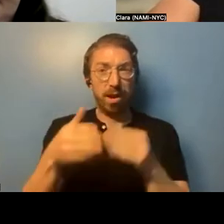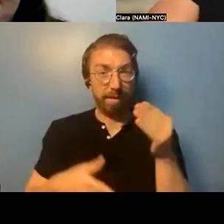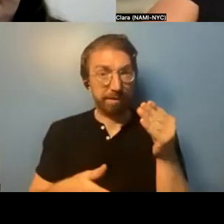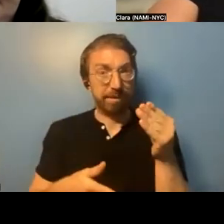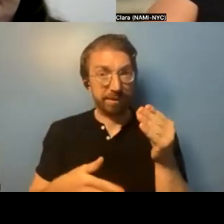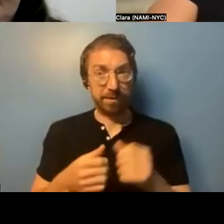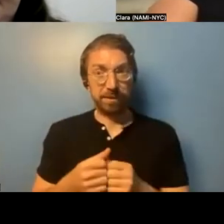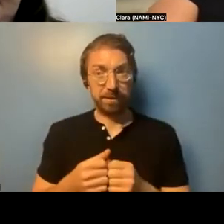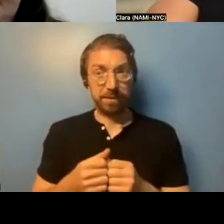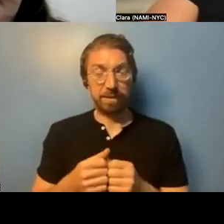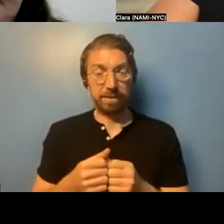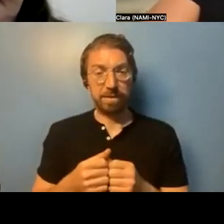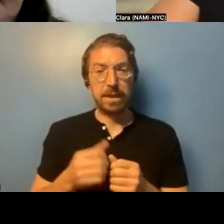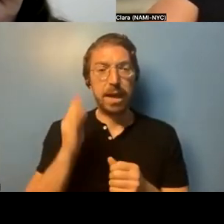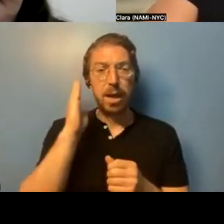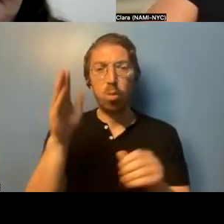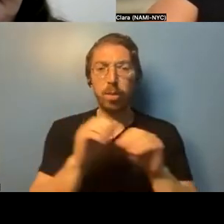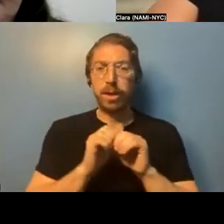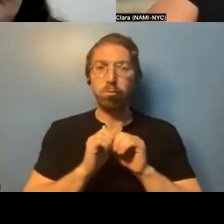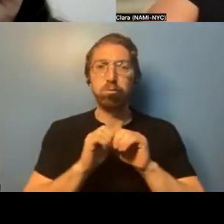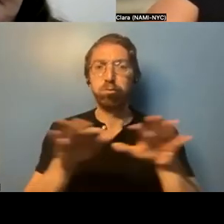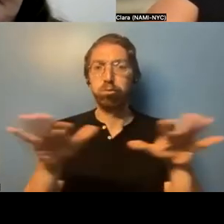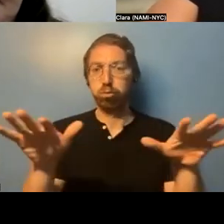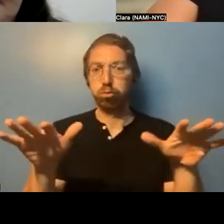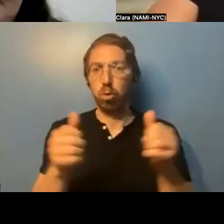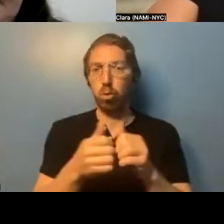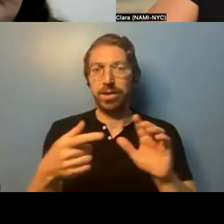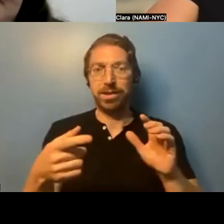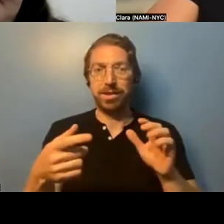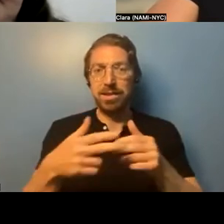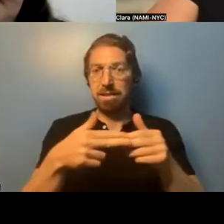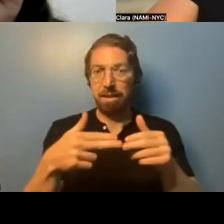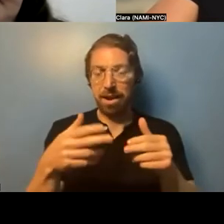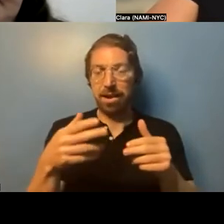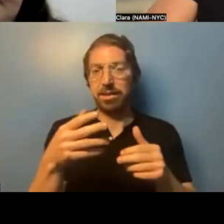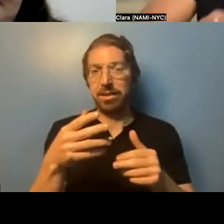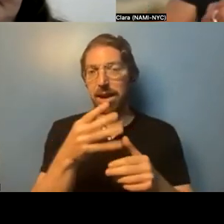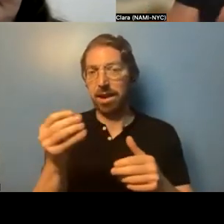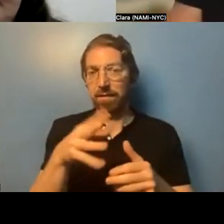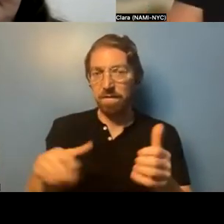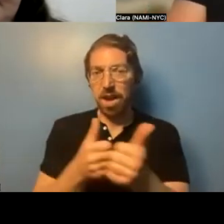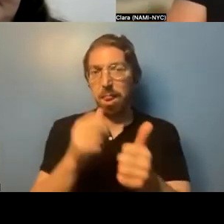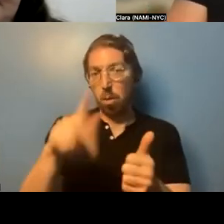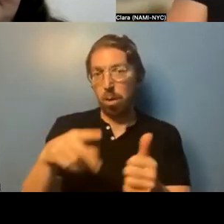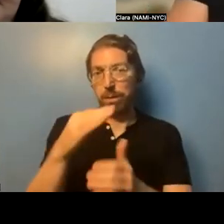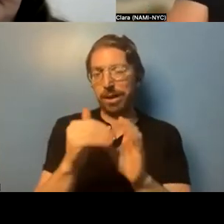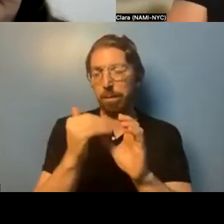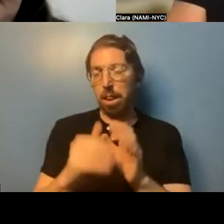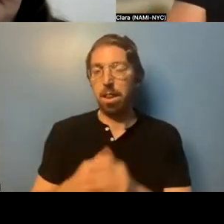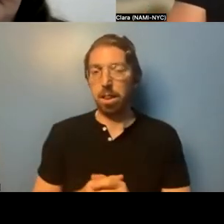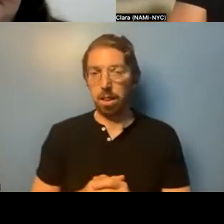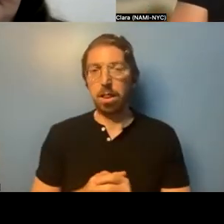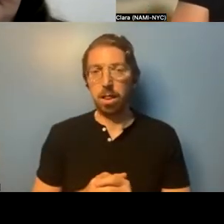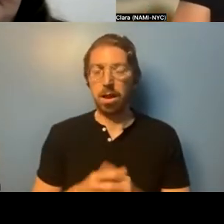um, in the slides that are going to be emailed out to, to everyone. Um, and unfortunately we do have